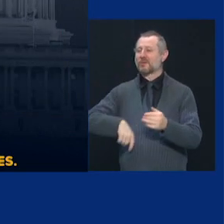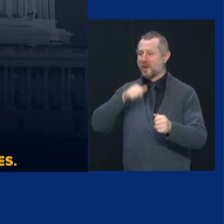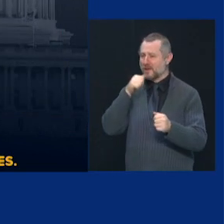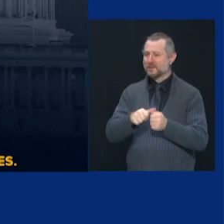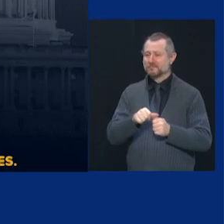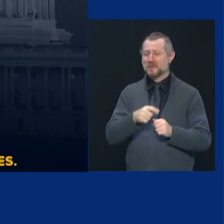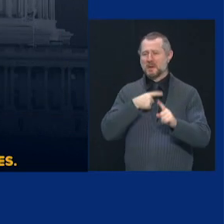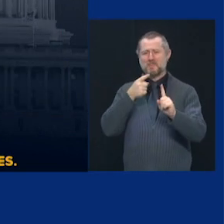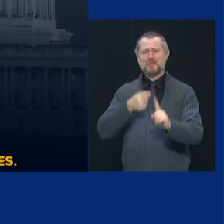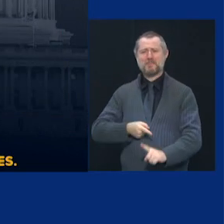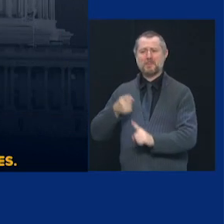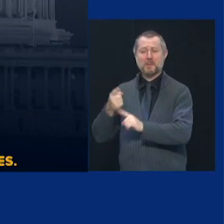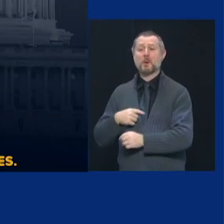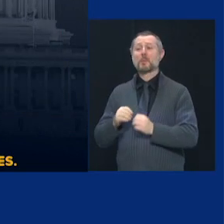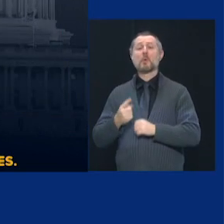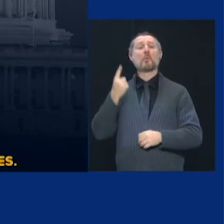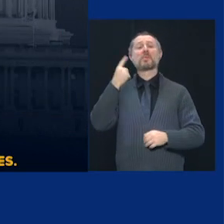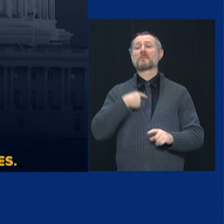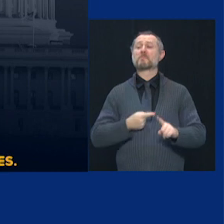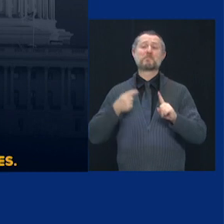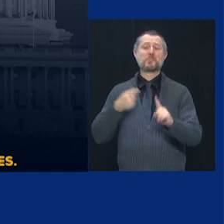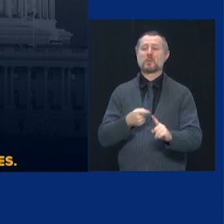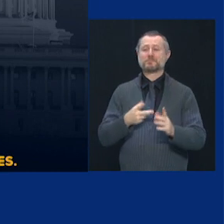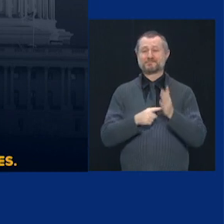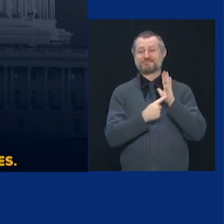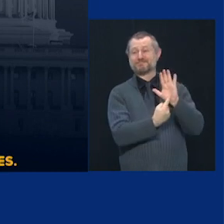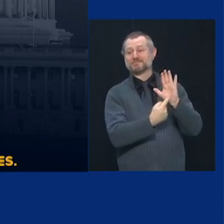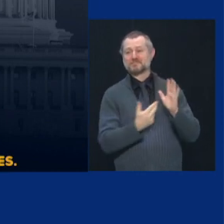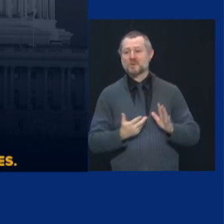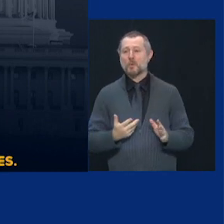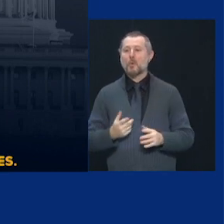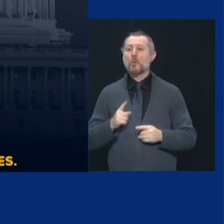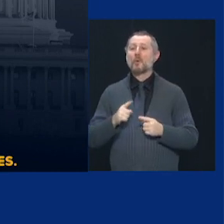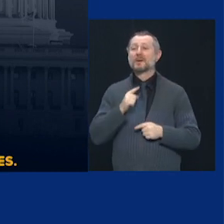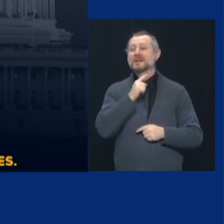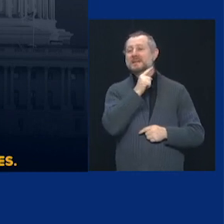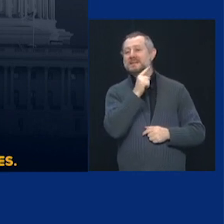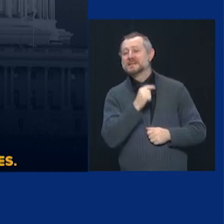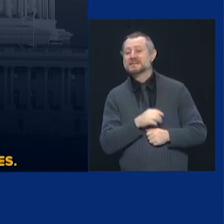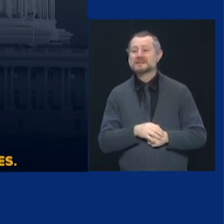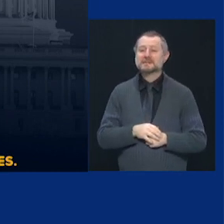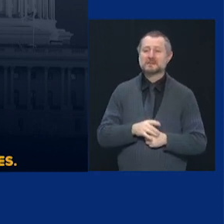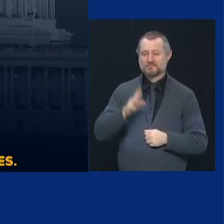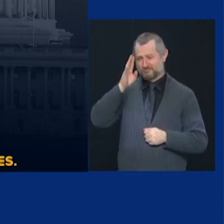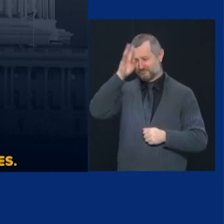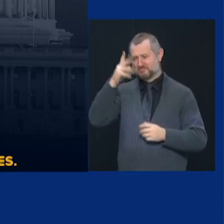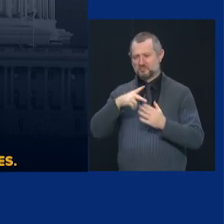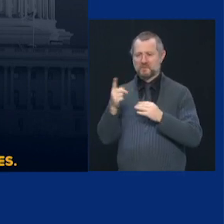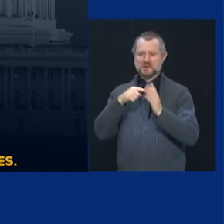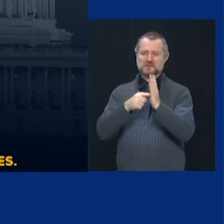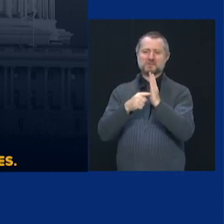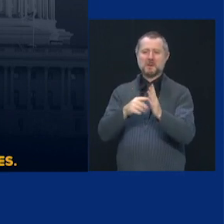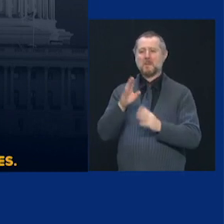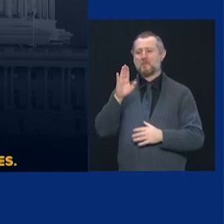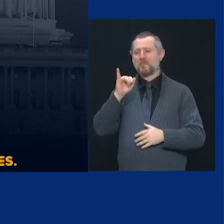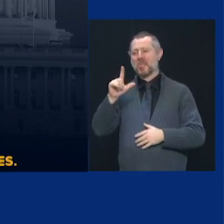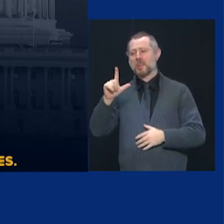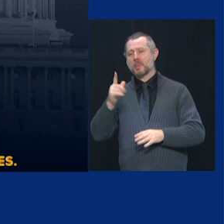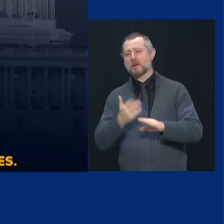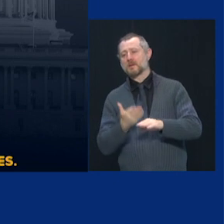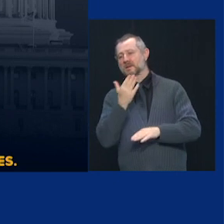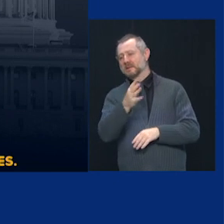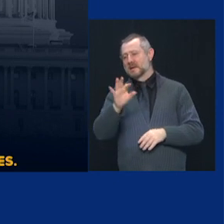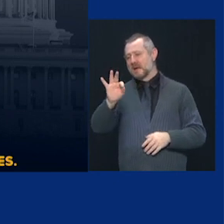point is, whenever they come up with a program, there's now a bill for $908 billion.